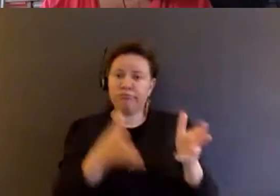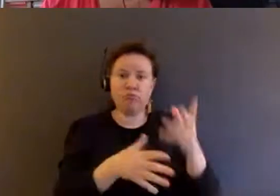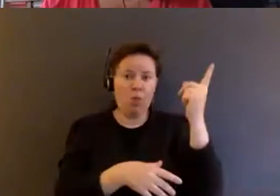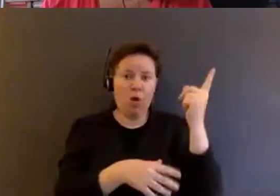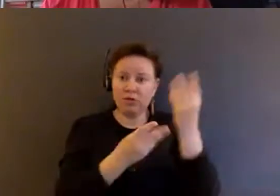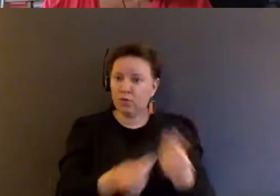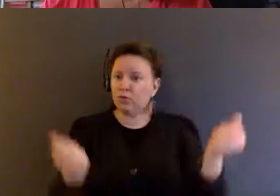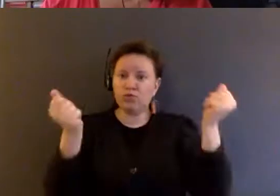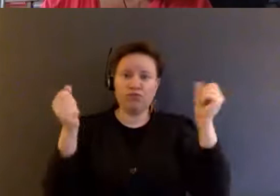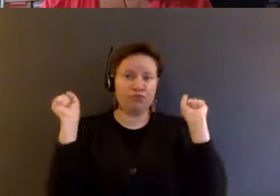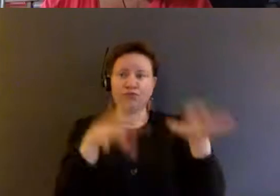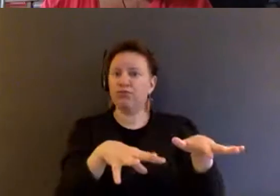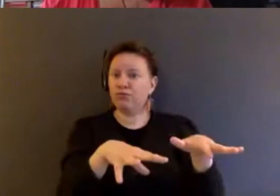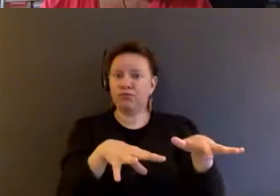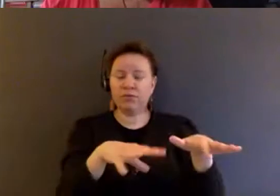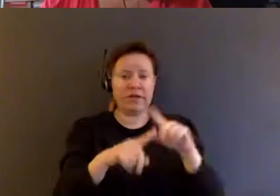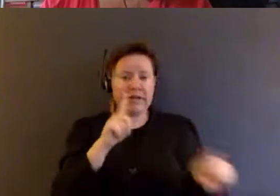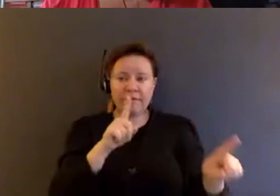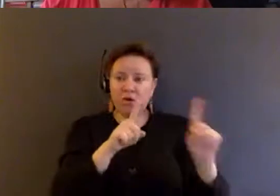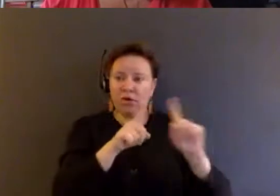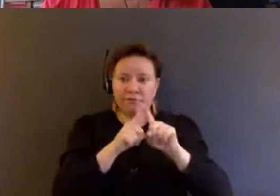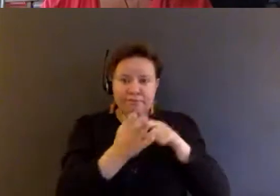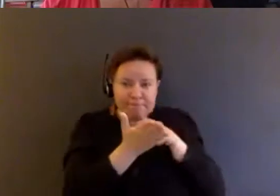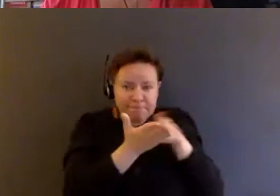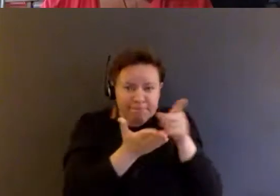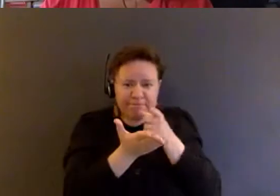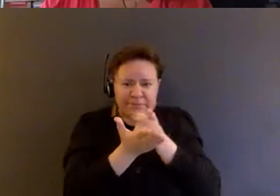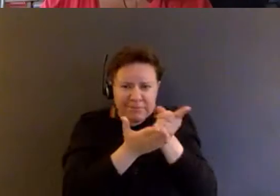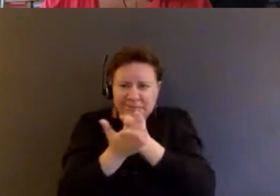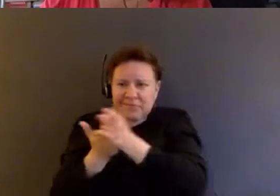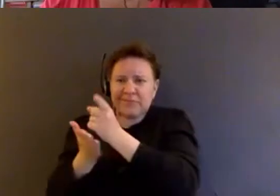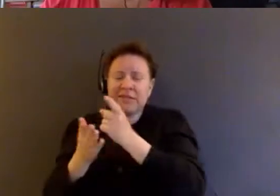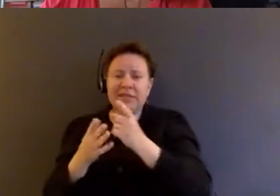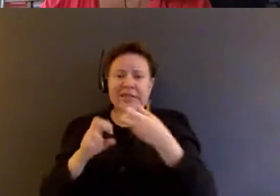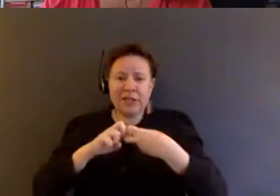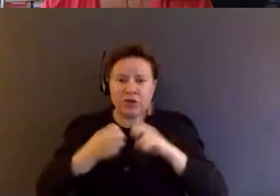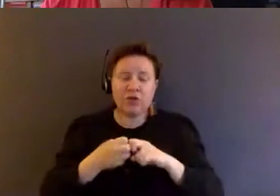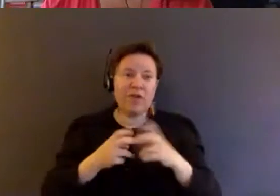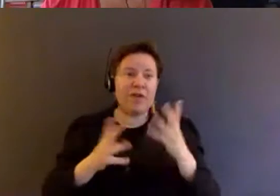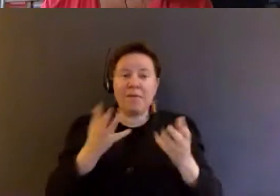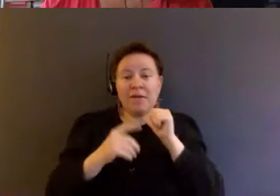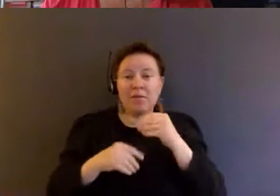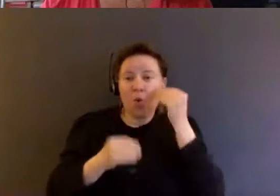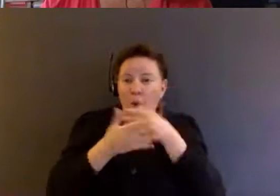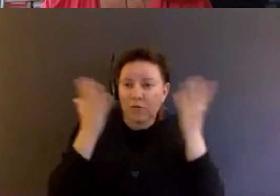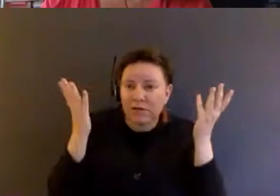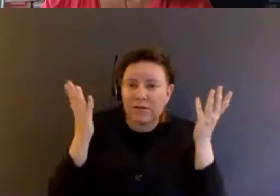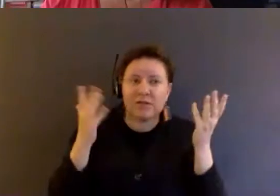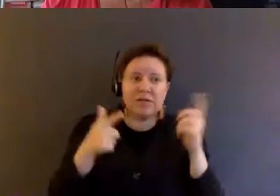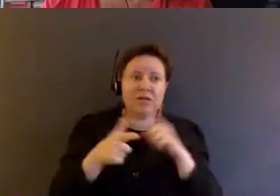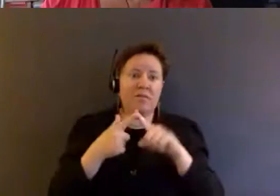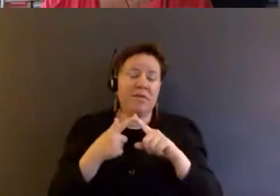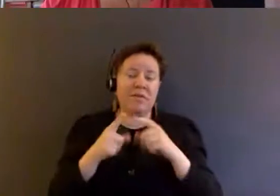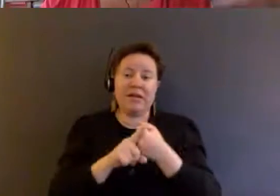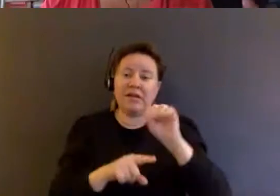very distinct issues that people are having, like being housing insecure, being a sex